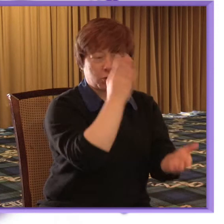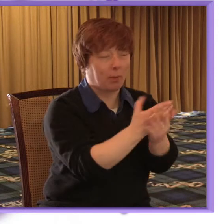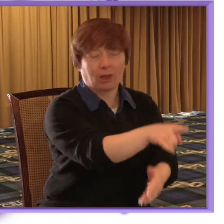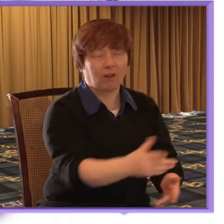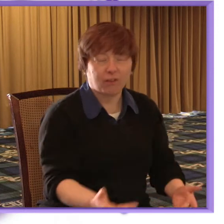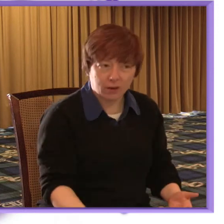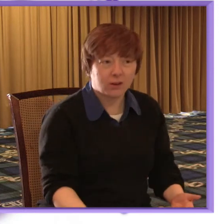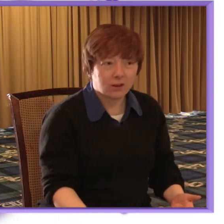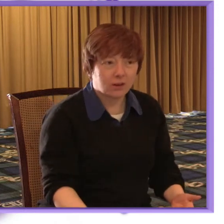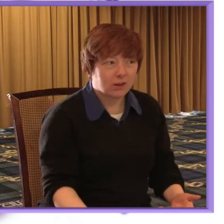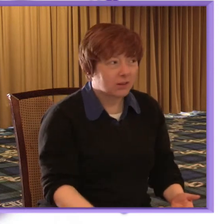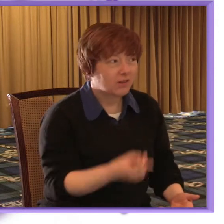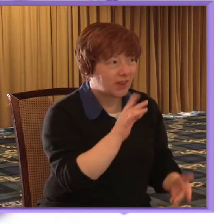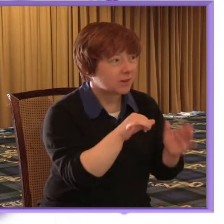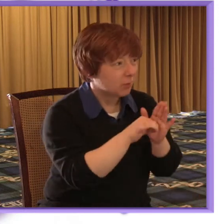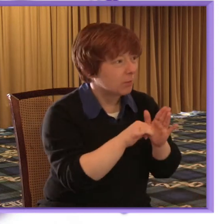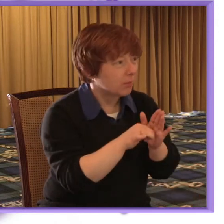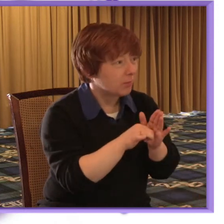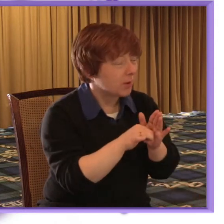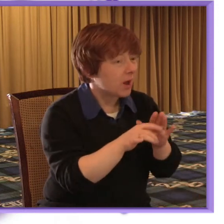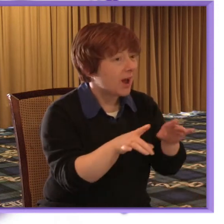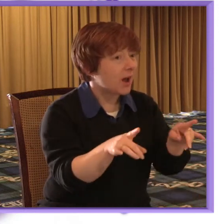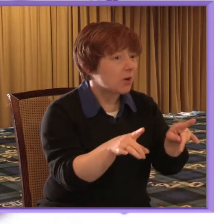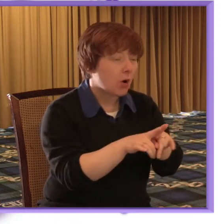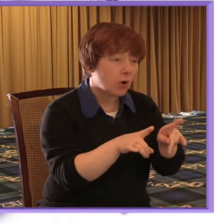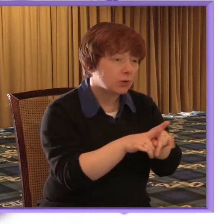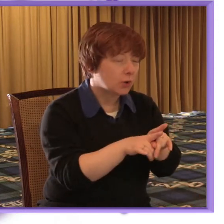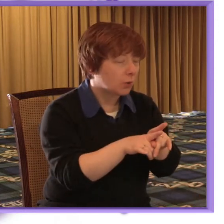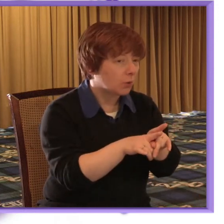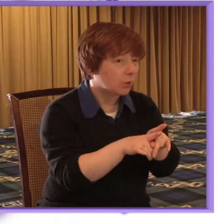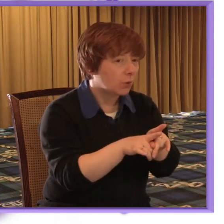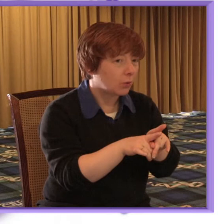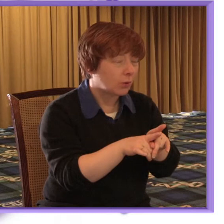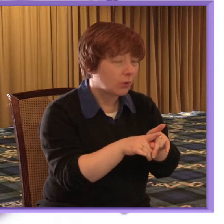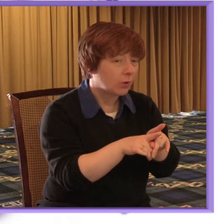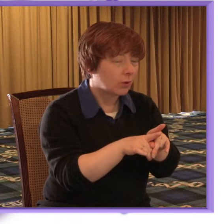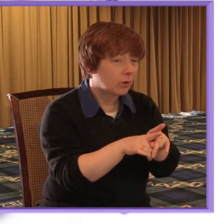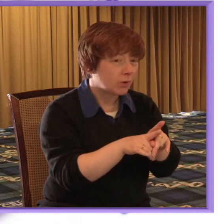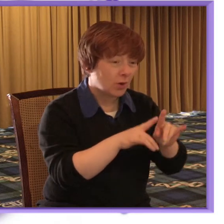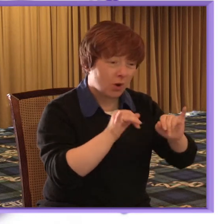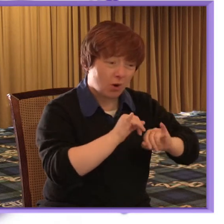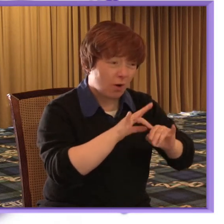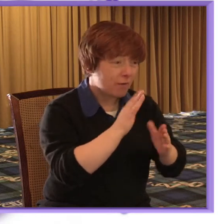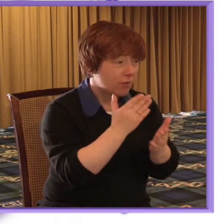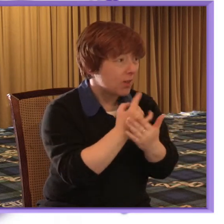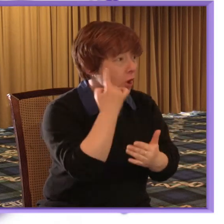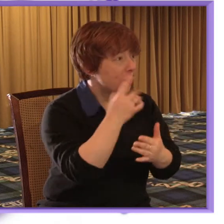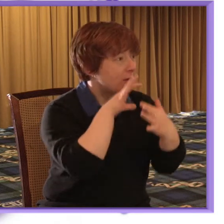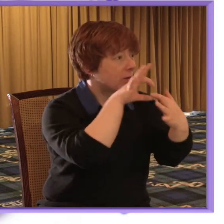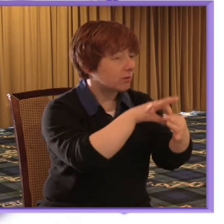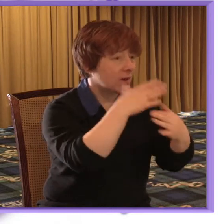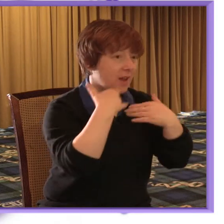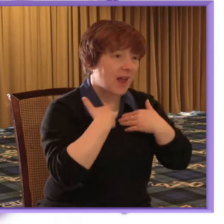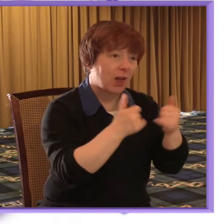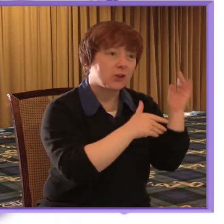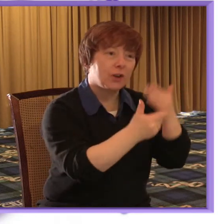also I think there's that issue but it's pretty despicable that we think of all the people that the the contacts with the health service every day that